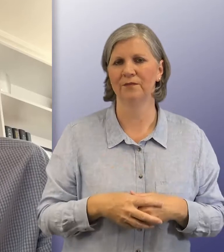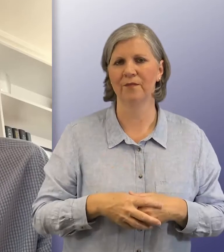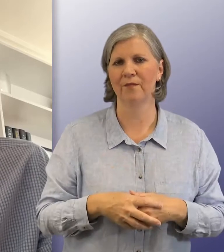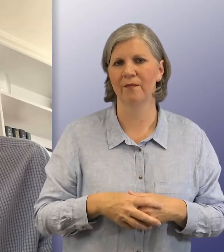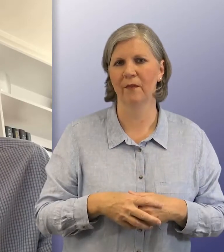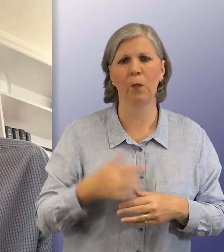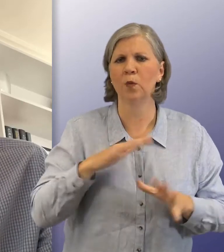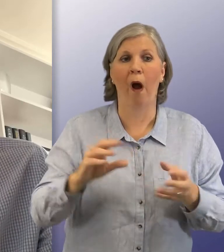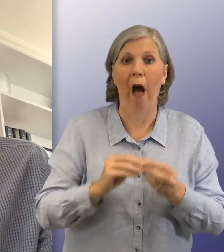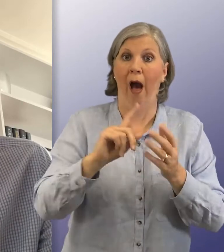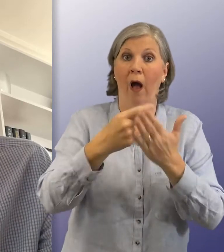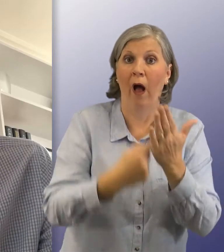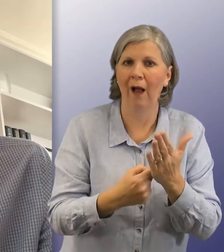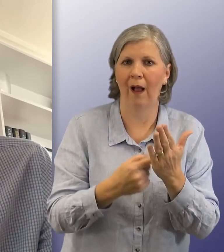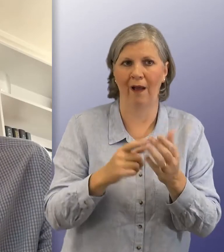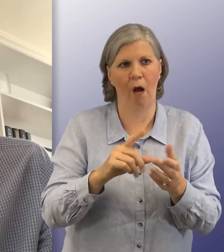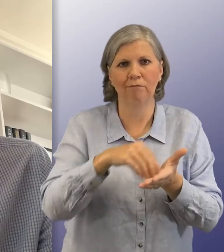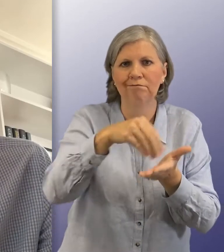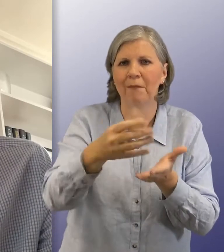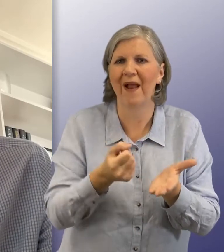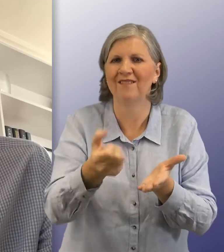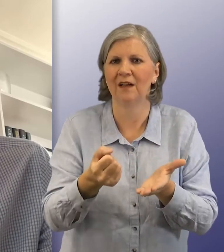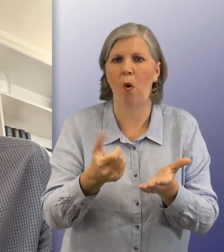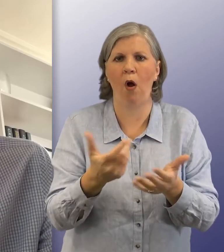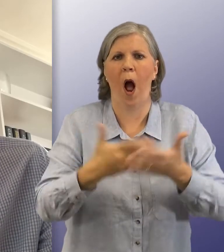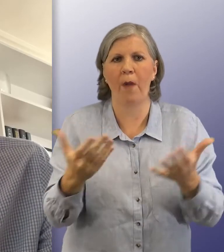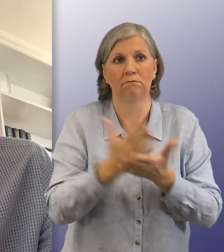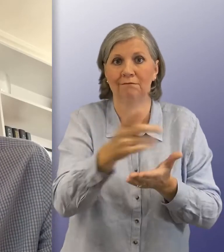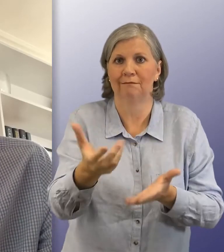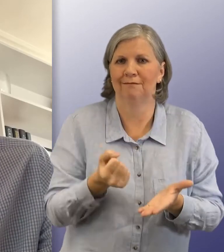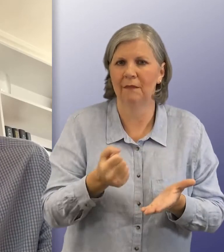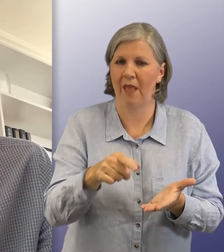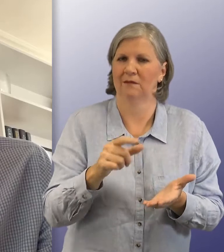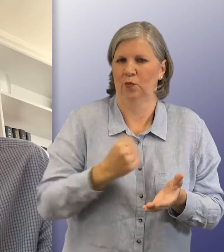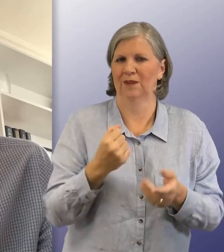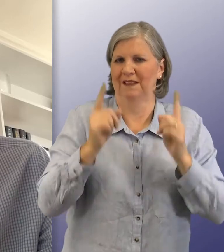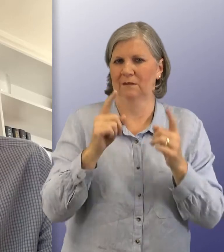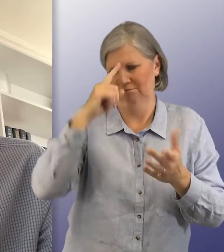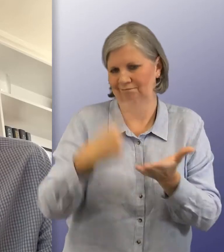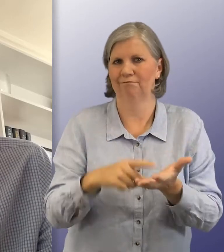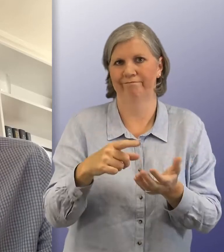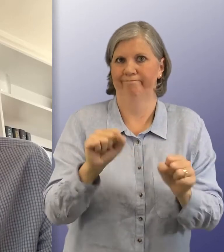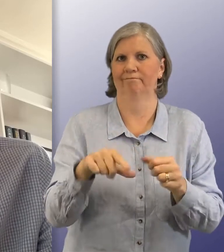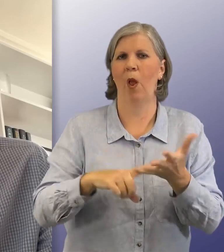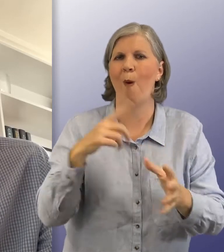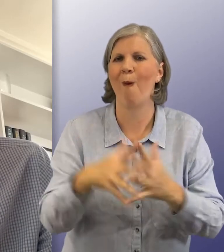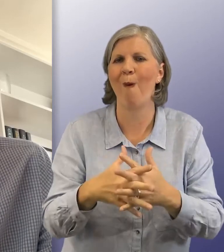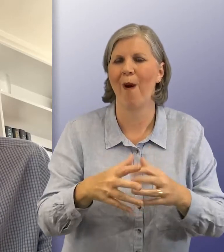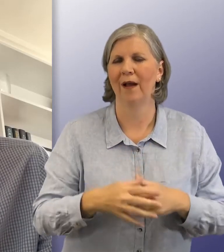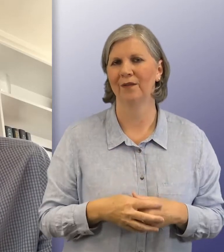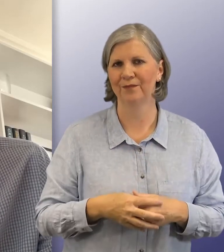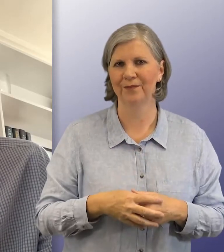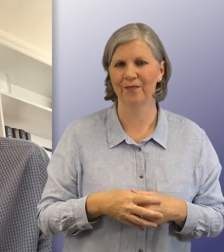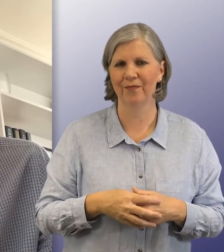We don't make the rules about who can get paid what benefits and how much they should get. That's for Scottish Ministers to decide as